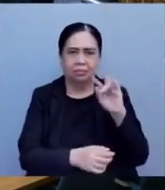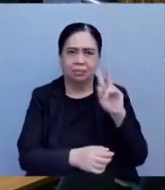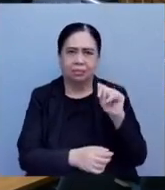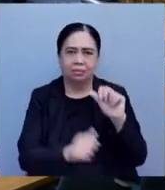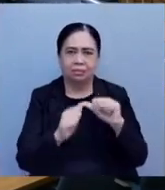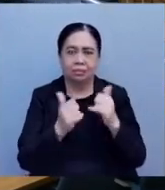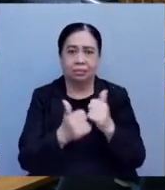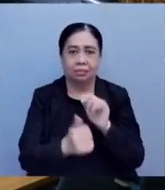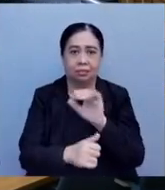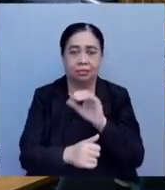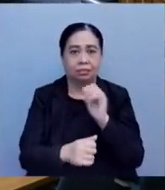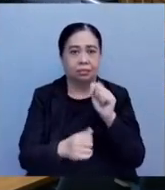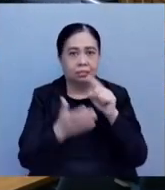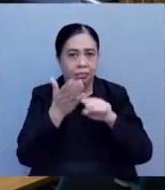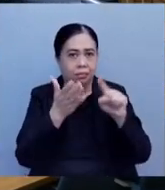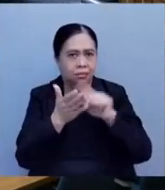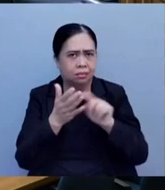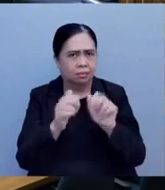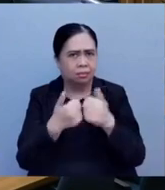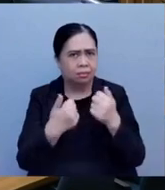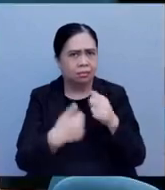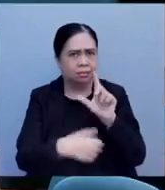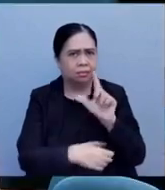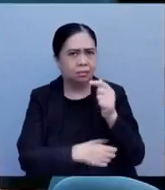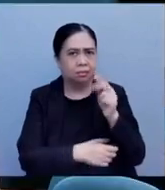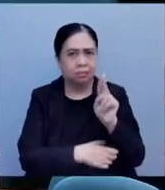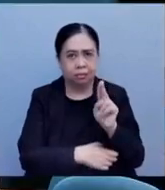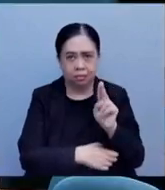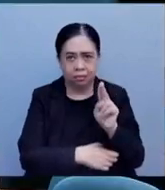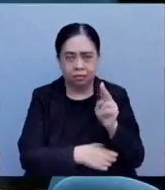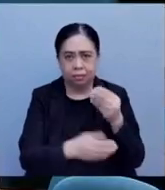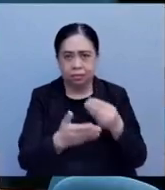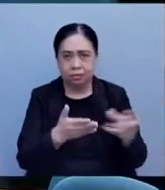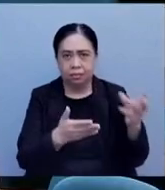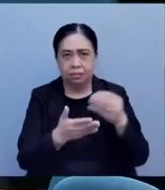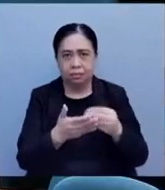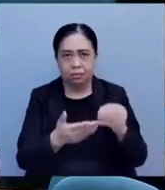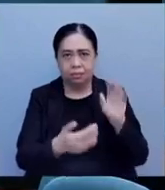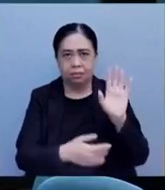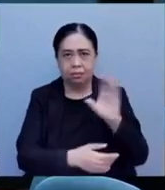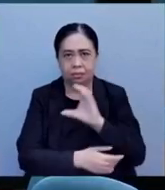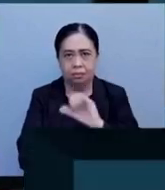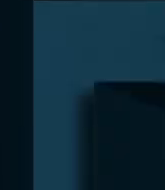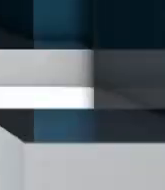also calling for an audit on how local governments spend their secret funds.